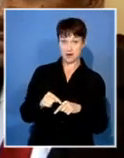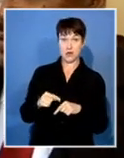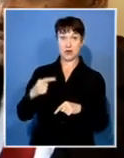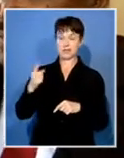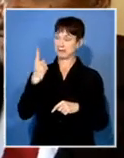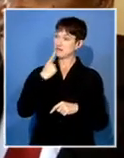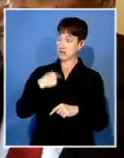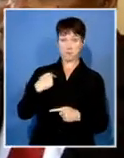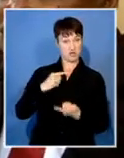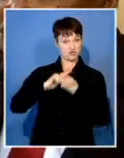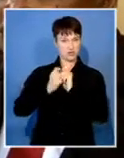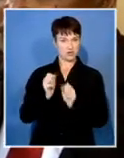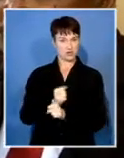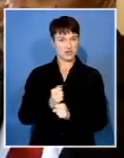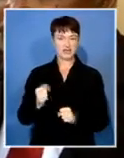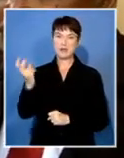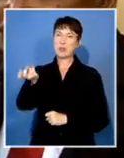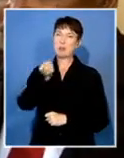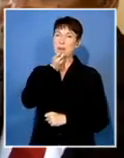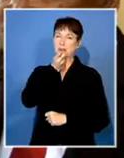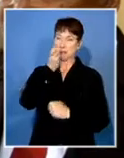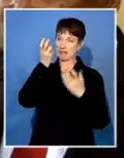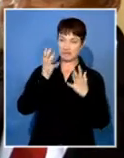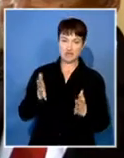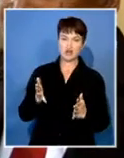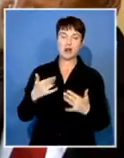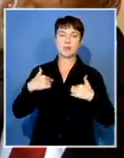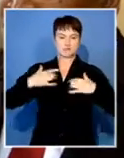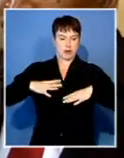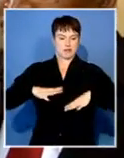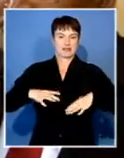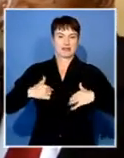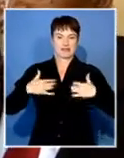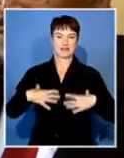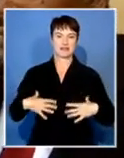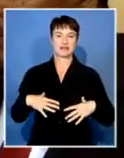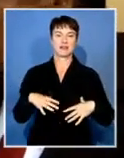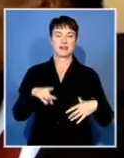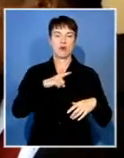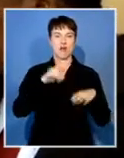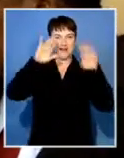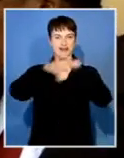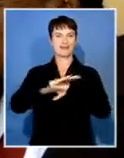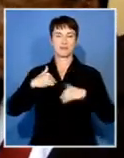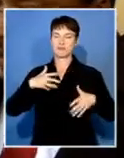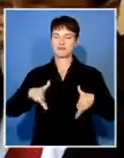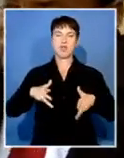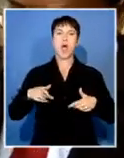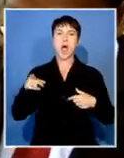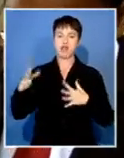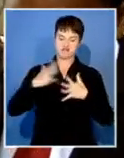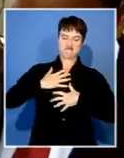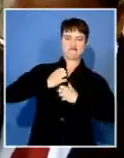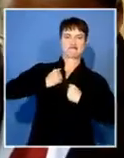change. And then he spit on my face and grabbed me with my pyjamas because I was like, it was evening on that day.